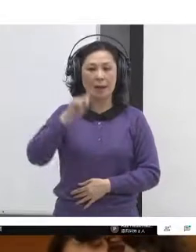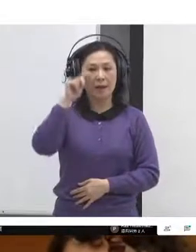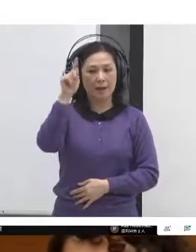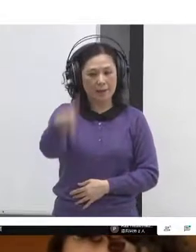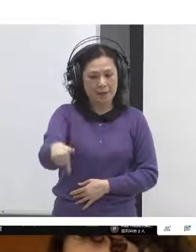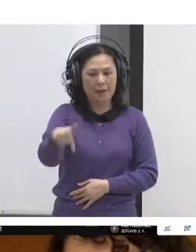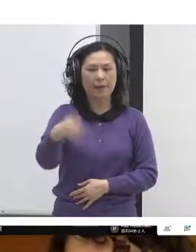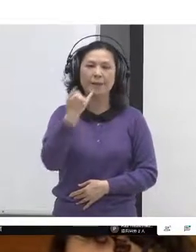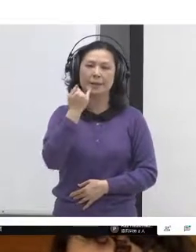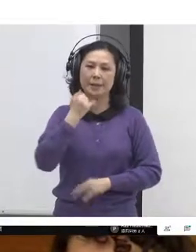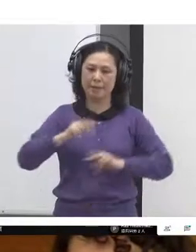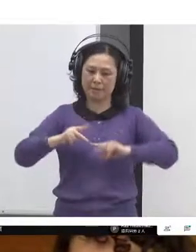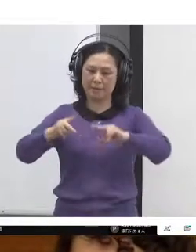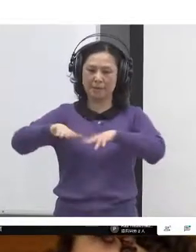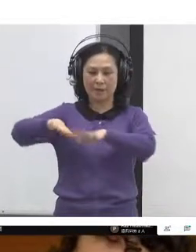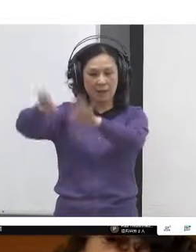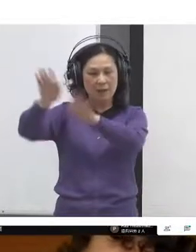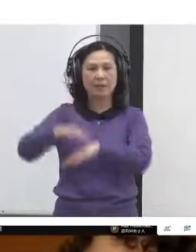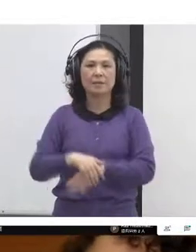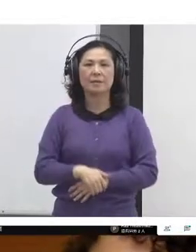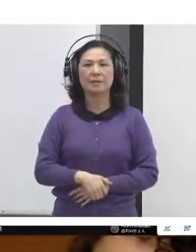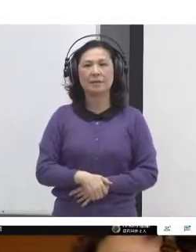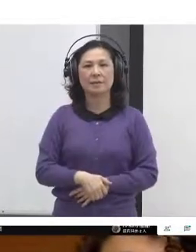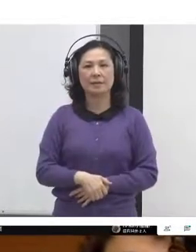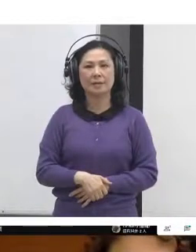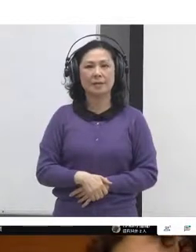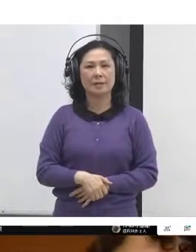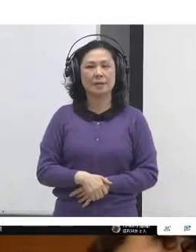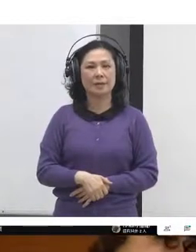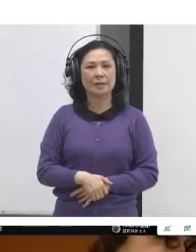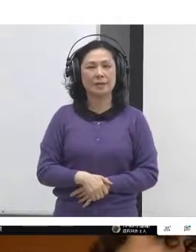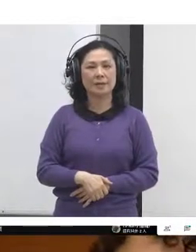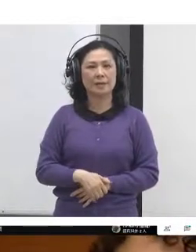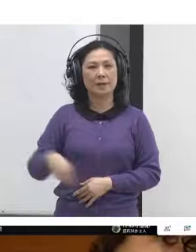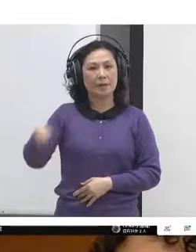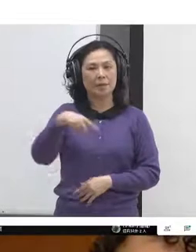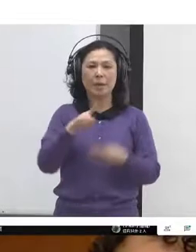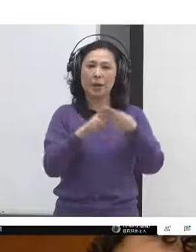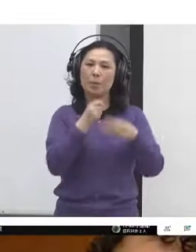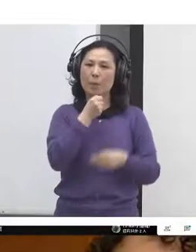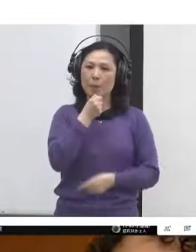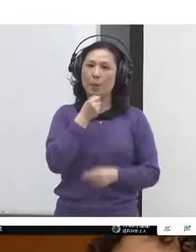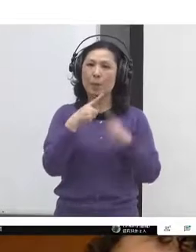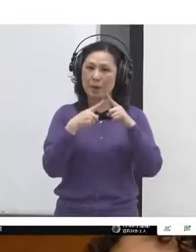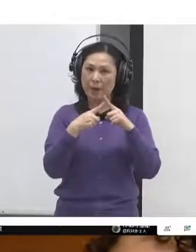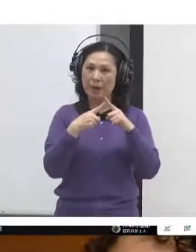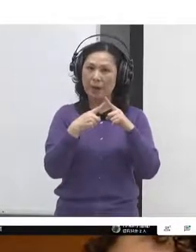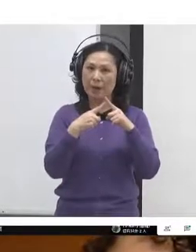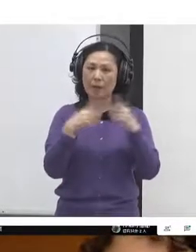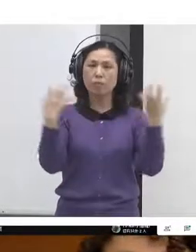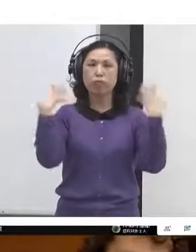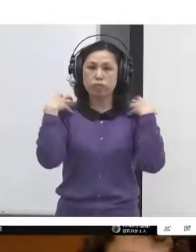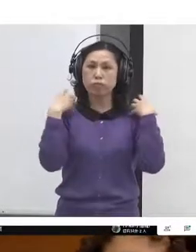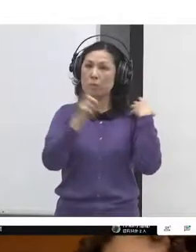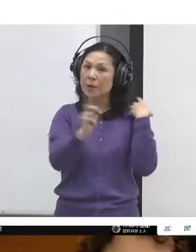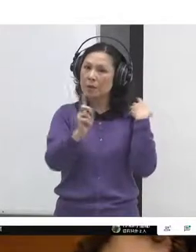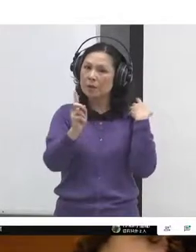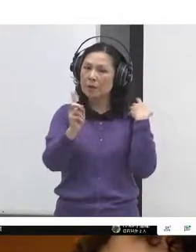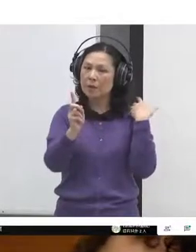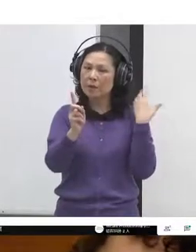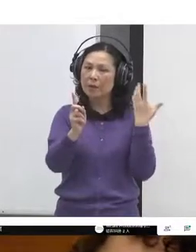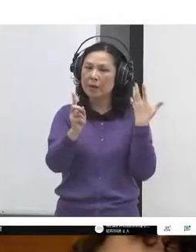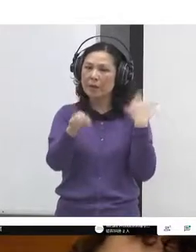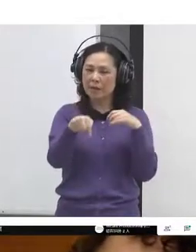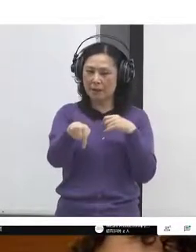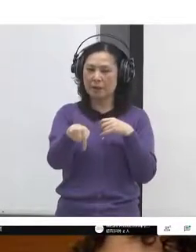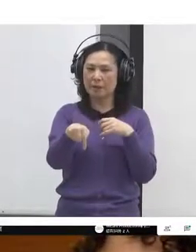facilitators support this process. They support the membership of the working groups by helping to create and define